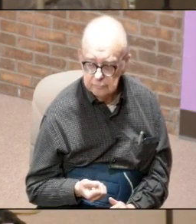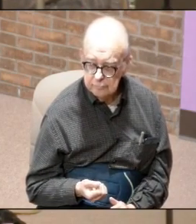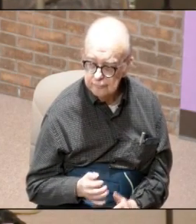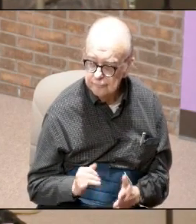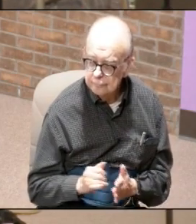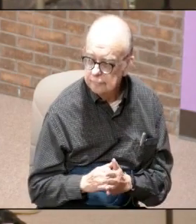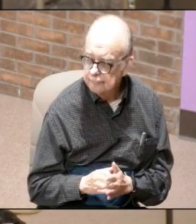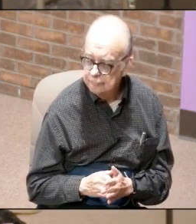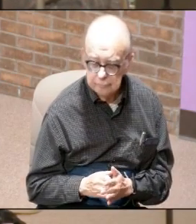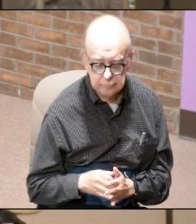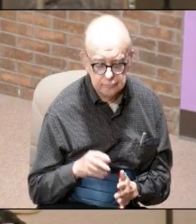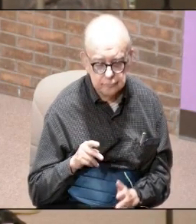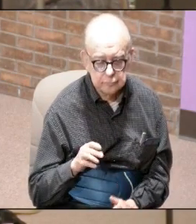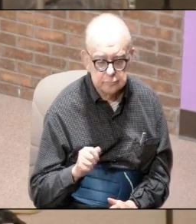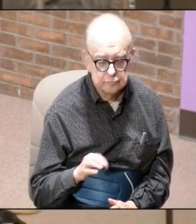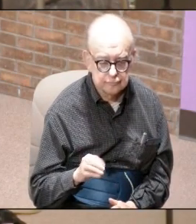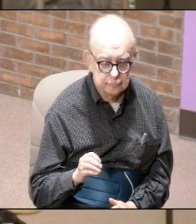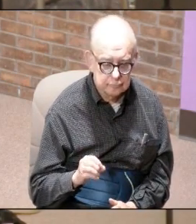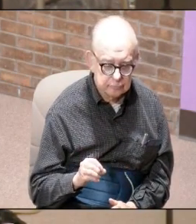this pandemic